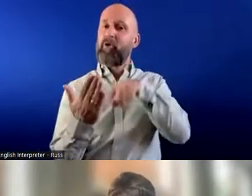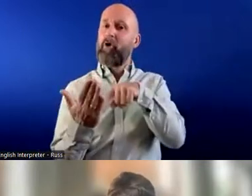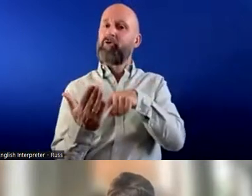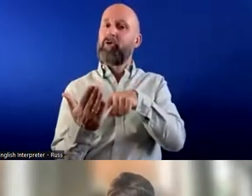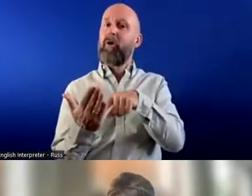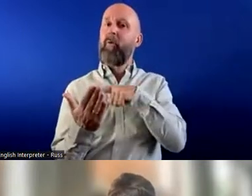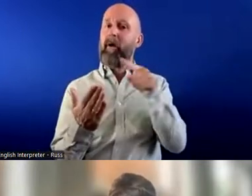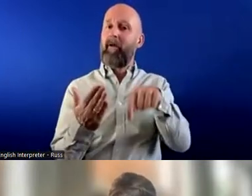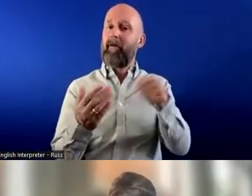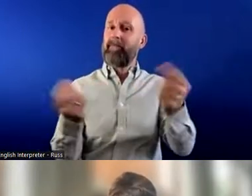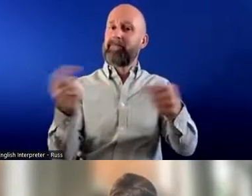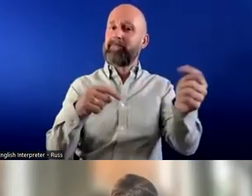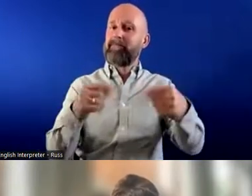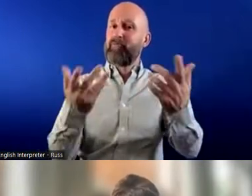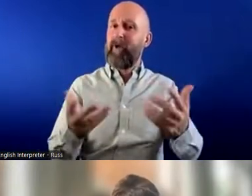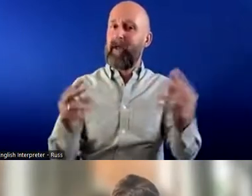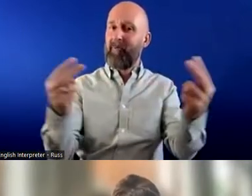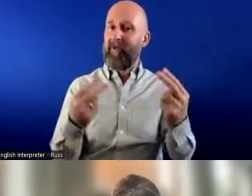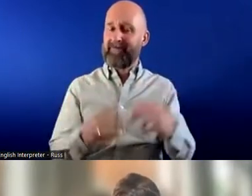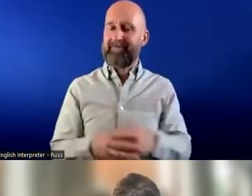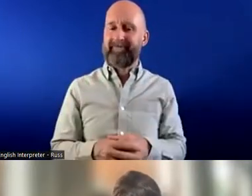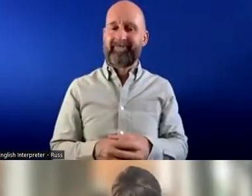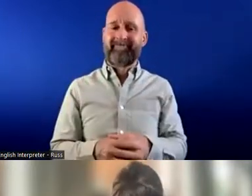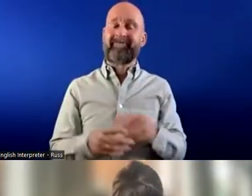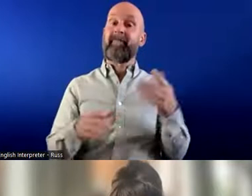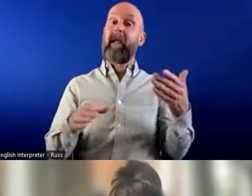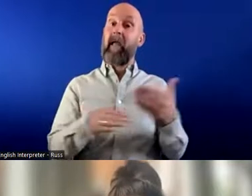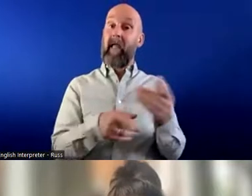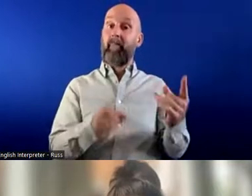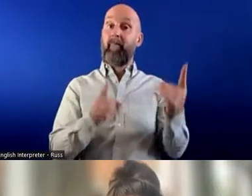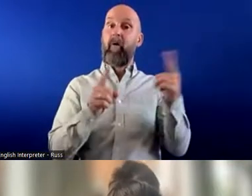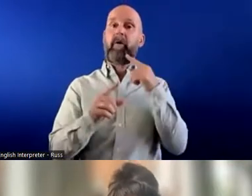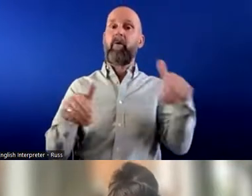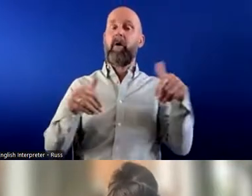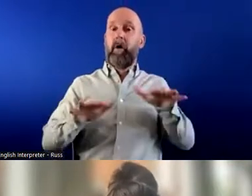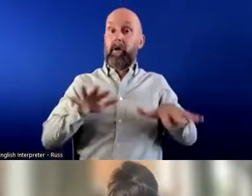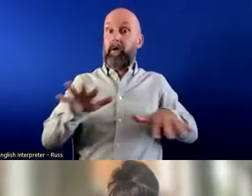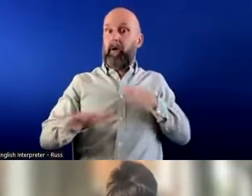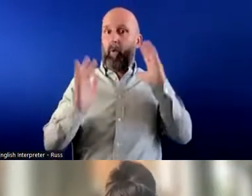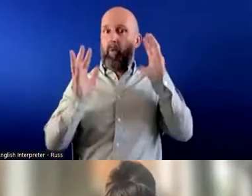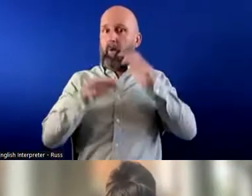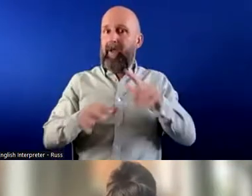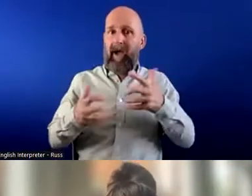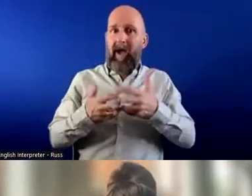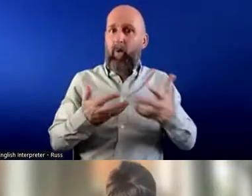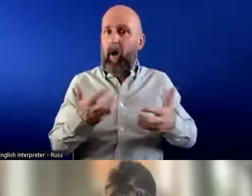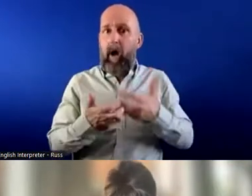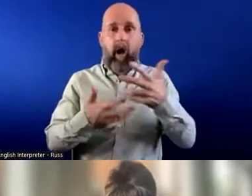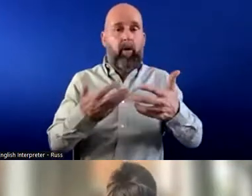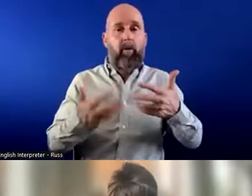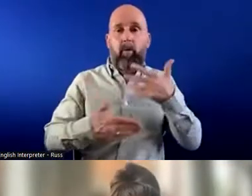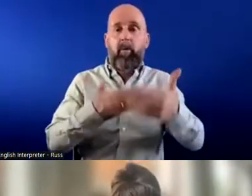call today. But I think, you know, as an employer, don't sit back panicking or worrying, you know, and be afraid to start